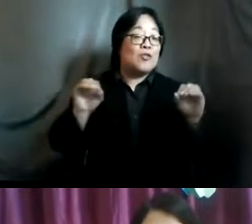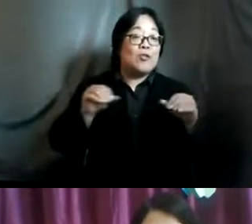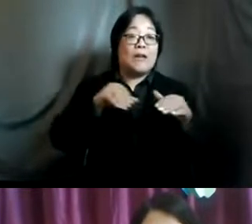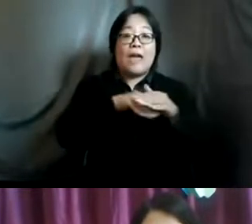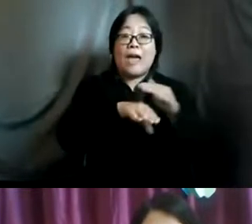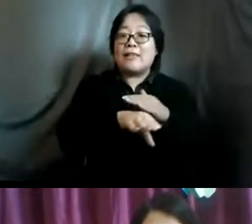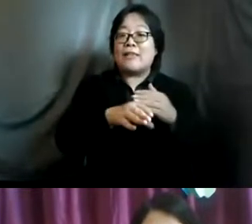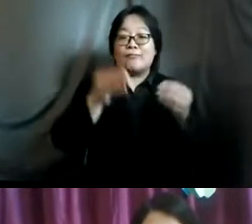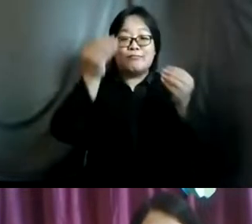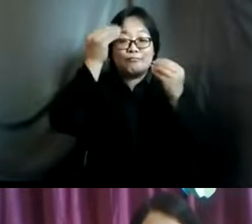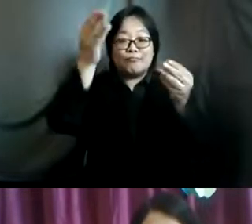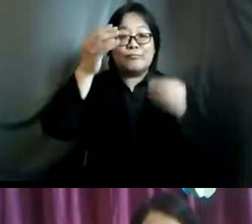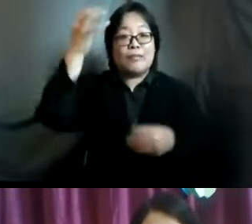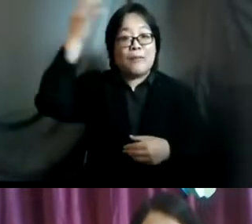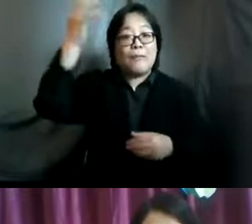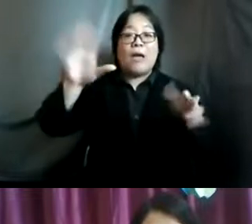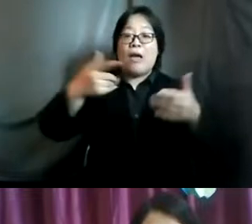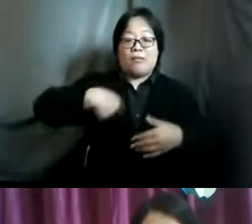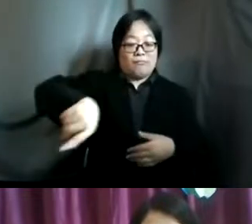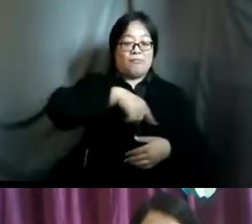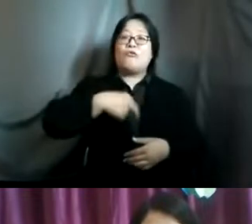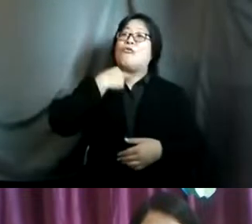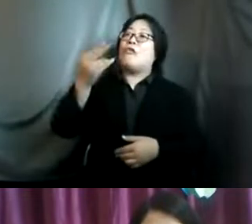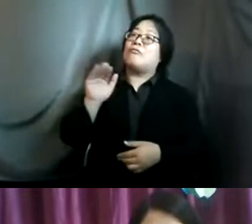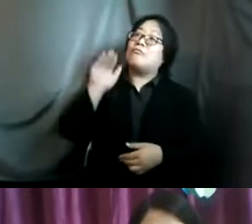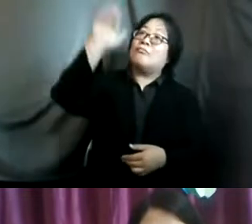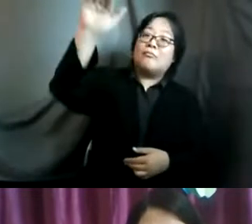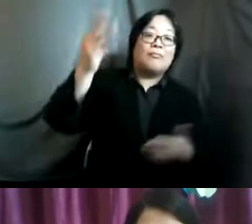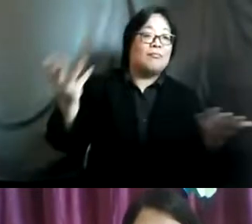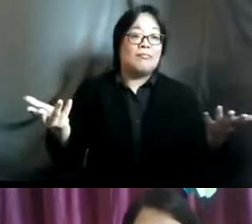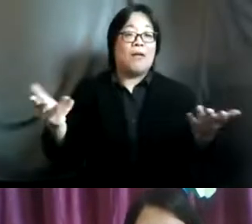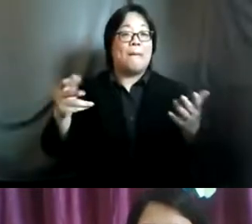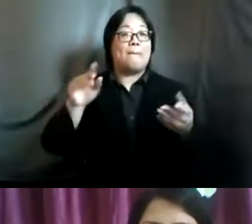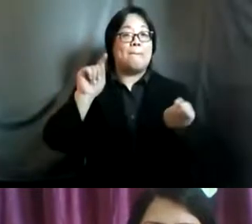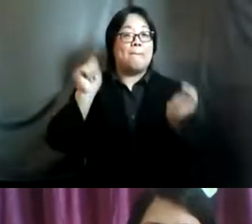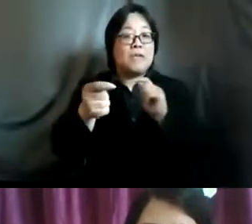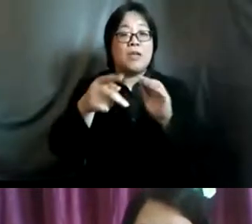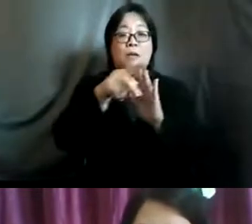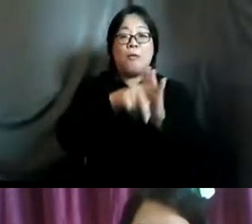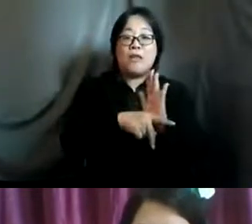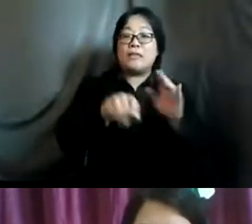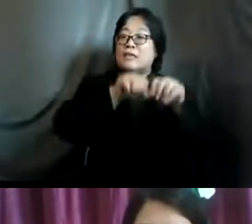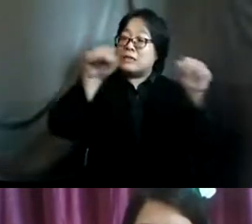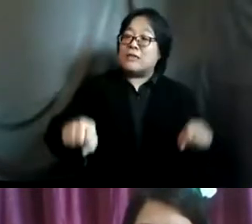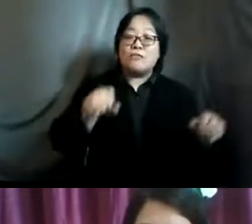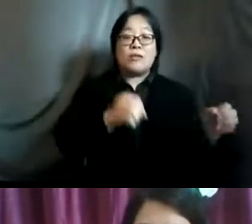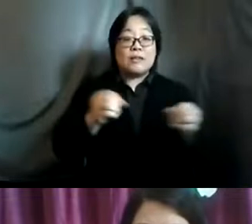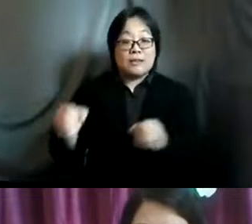governments how can our voices then be translated into policies and systems and strategies so